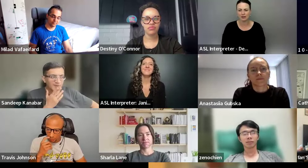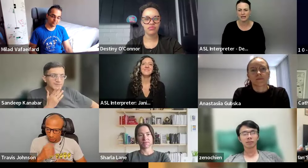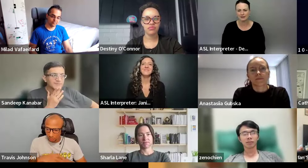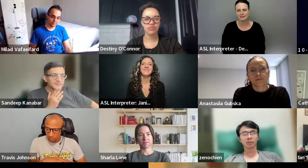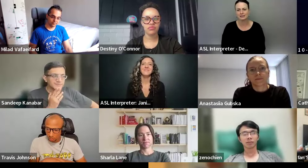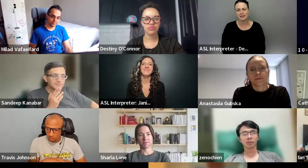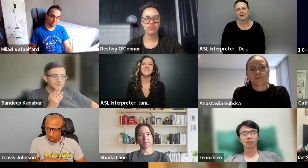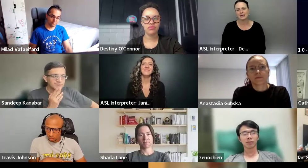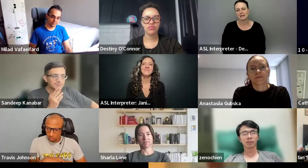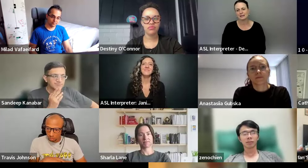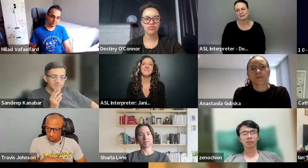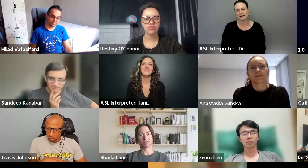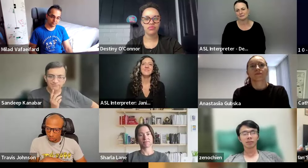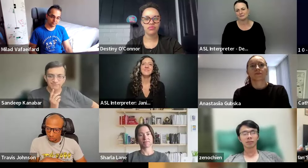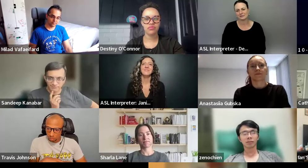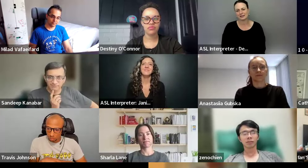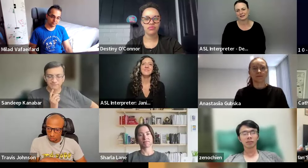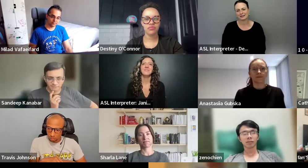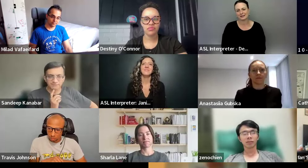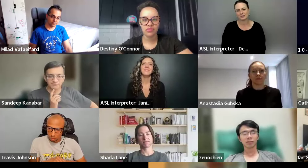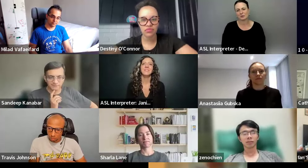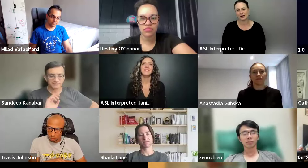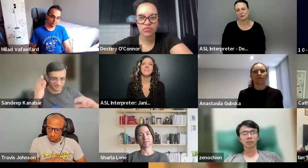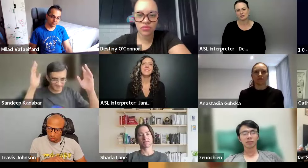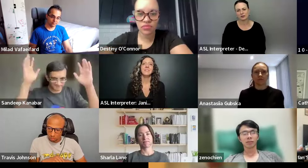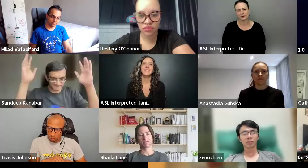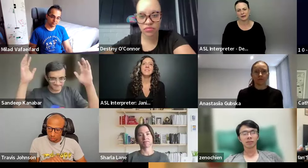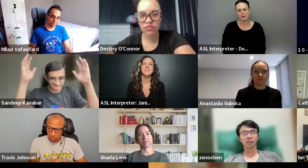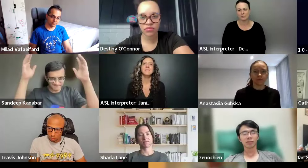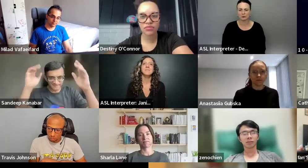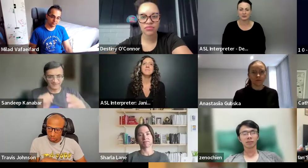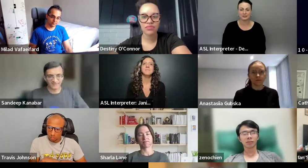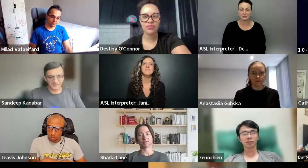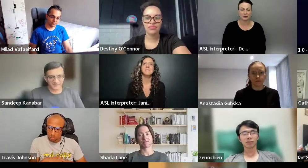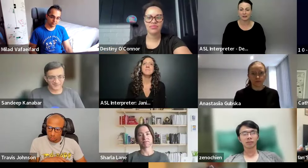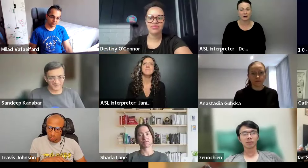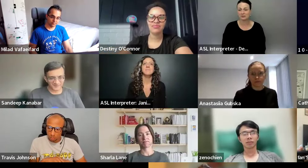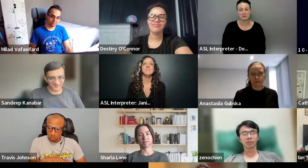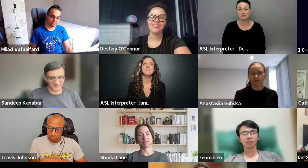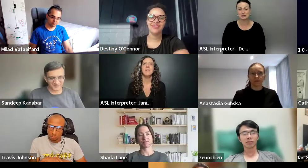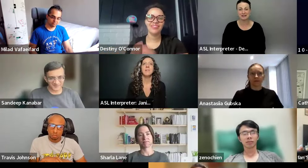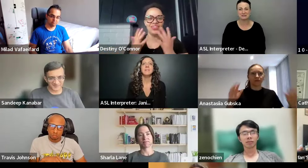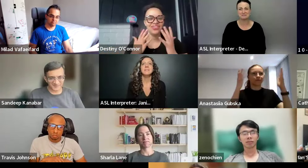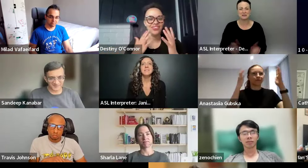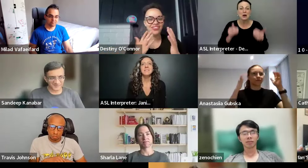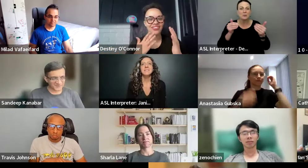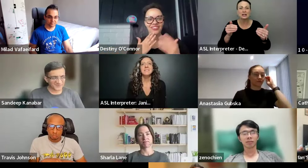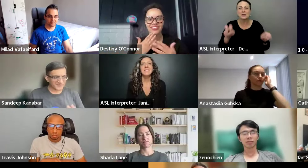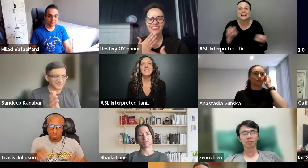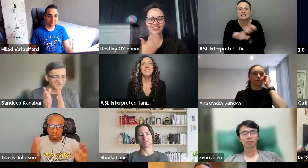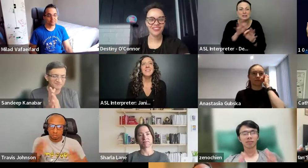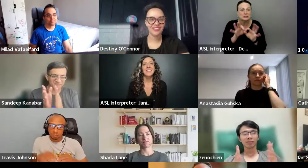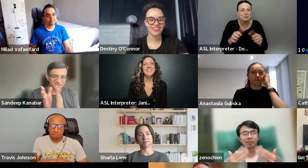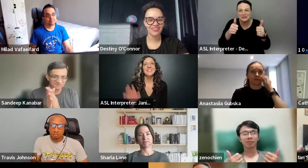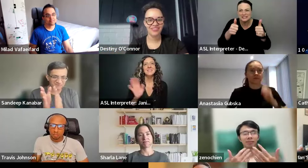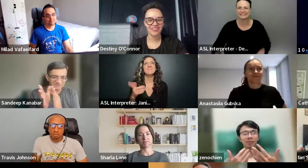a lot of good contacts and, um, we were able to figure out how to improve accessibility at conferences. It was awesome. We're going